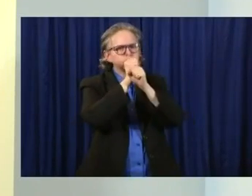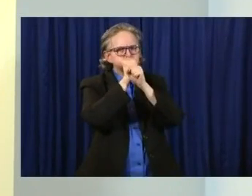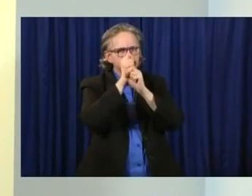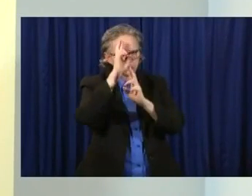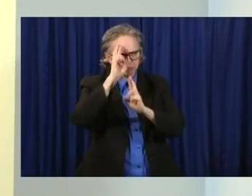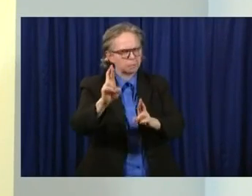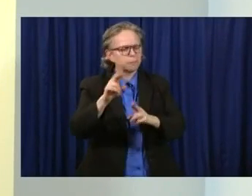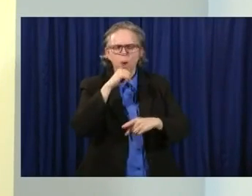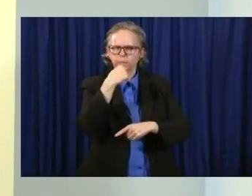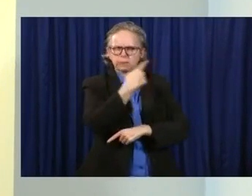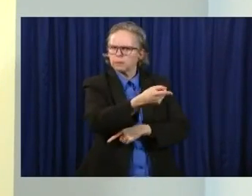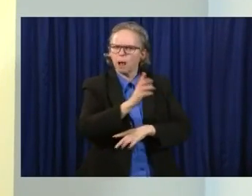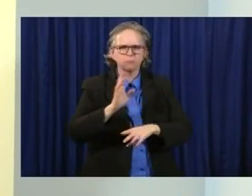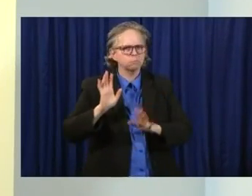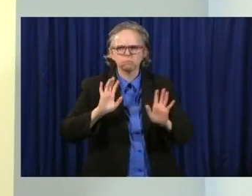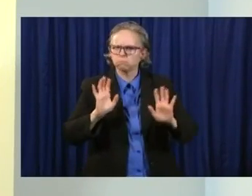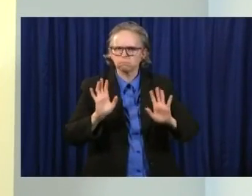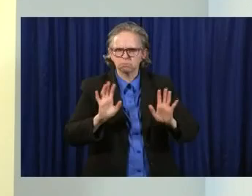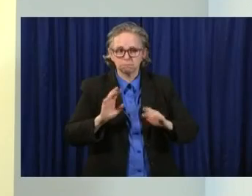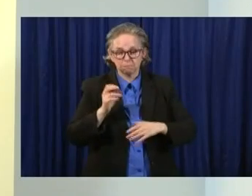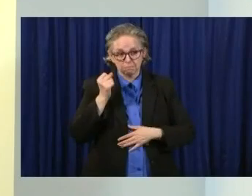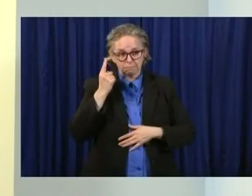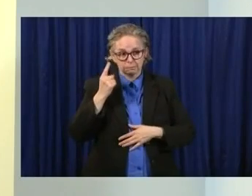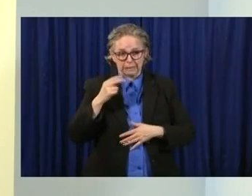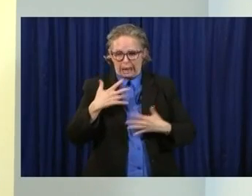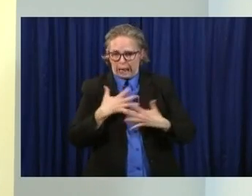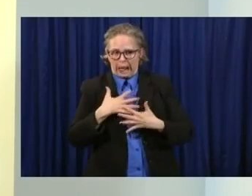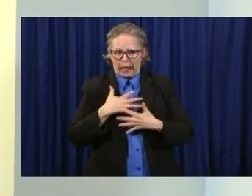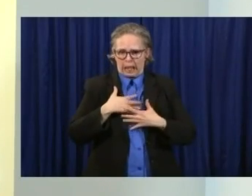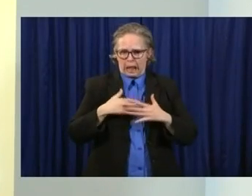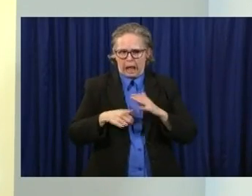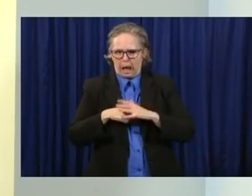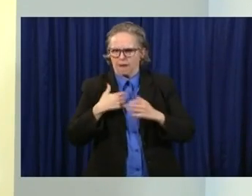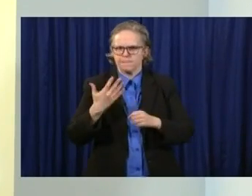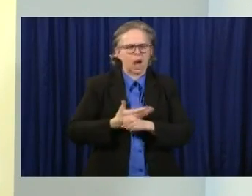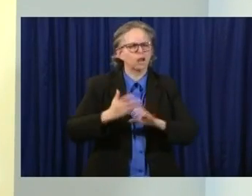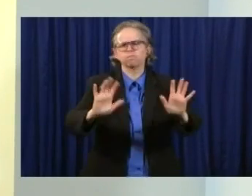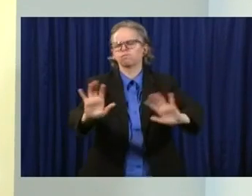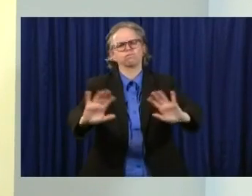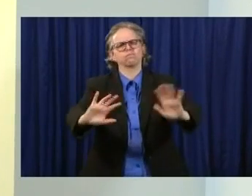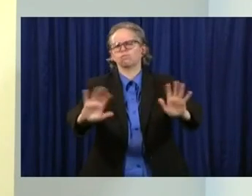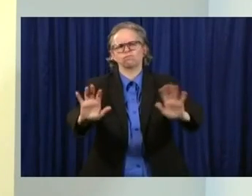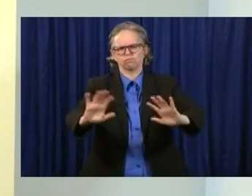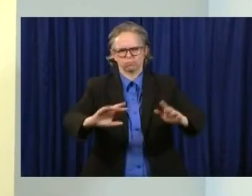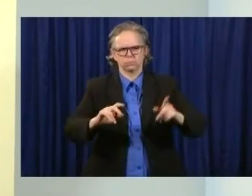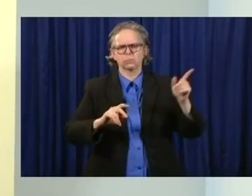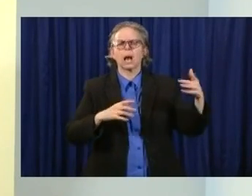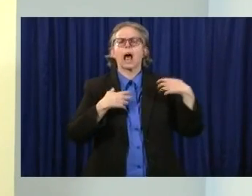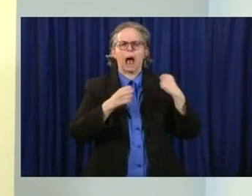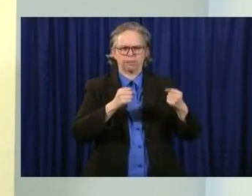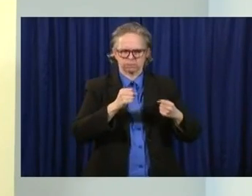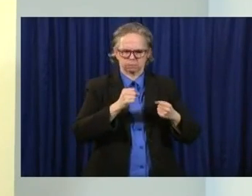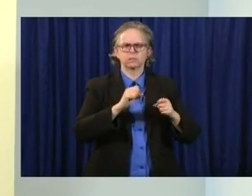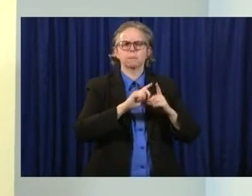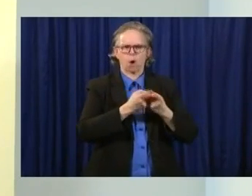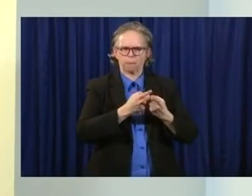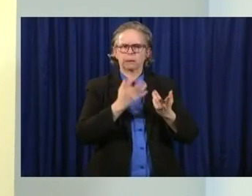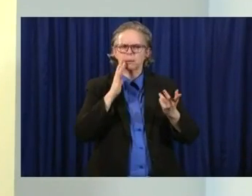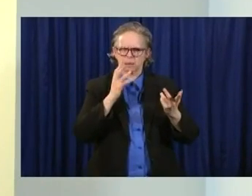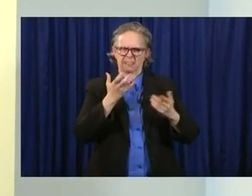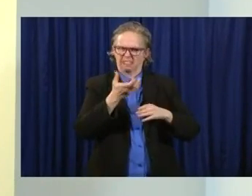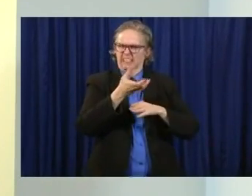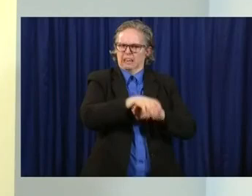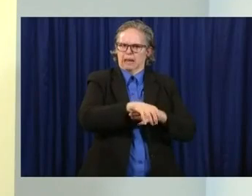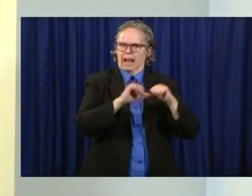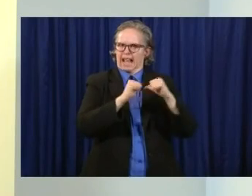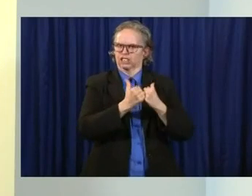employment, but the local health department is the enforcement entity on these things. So there's a series of things that you can do. First, what